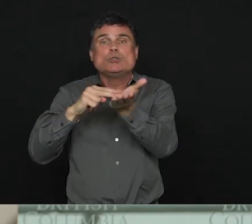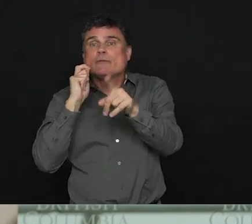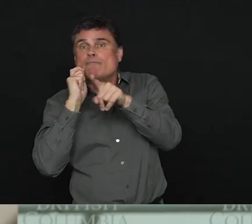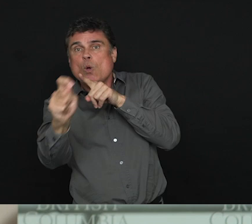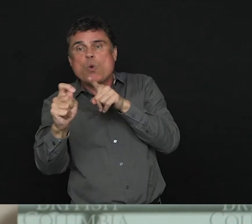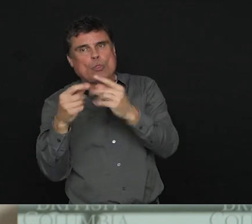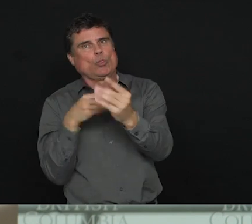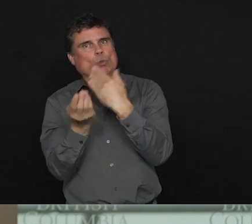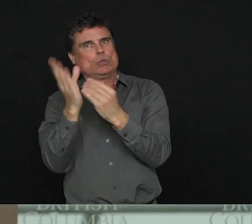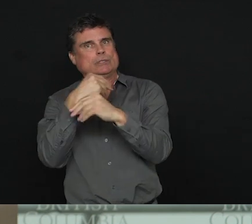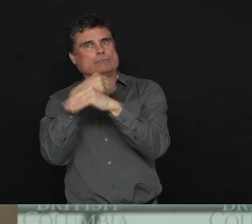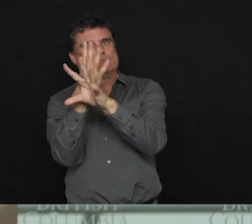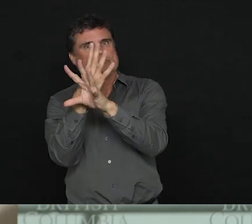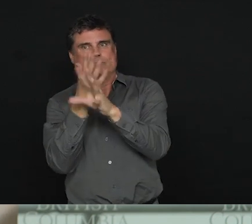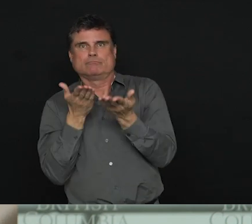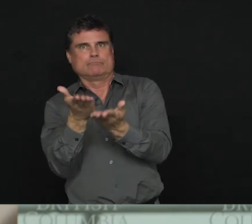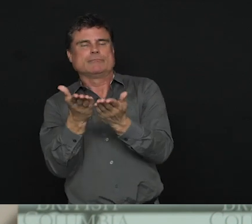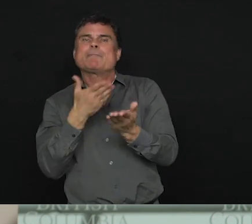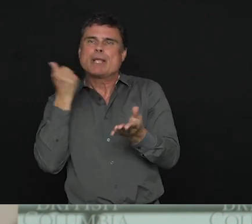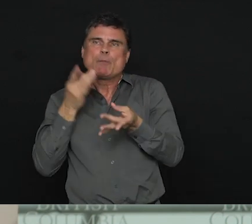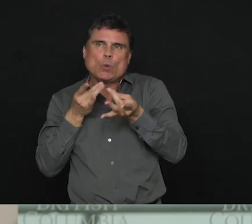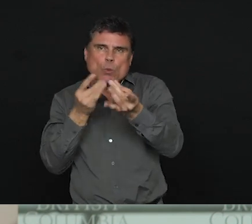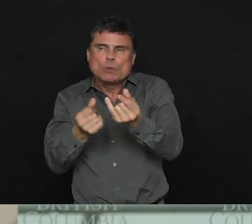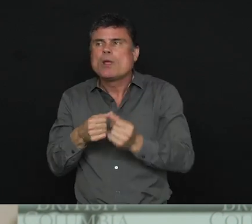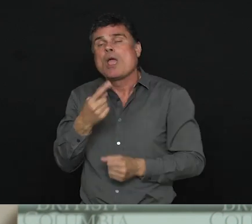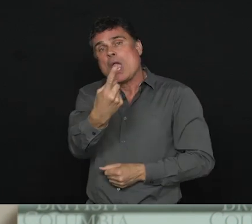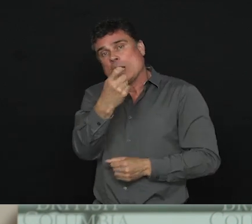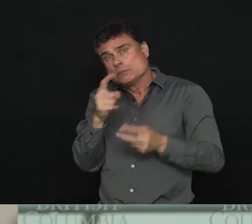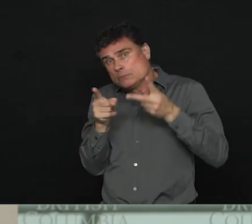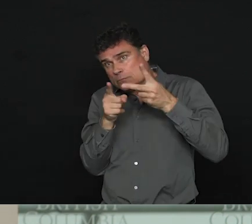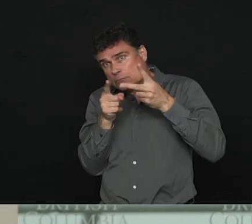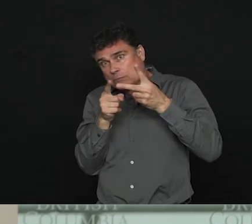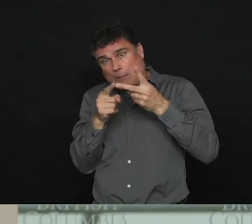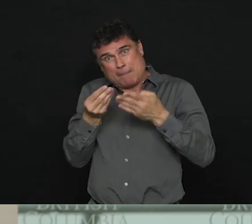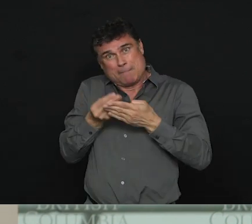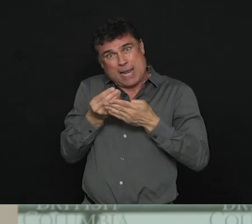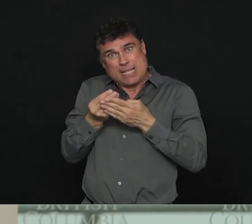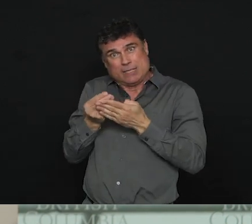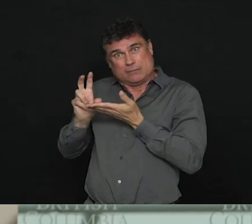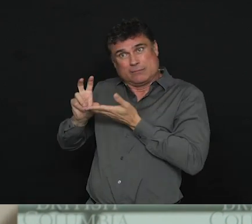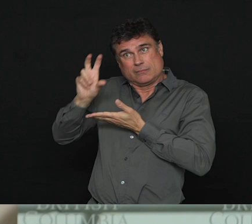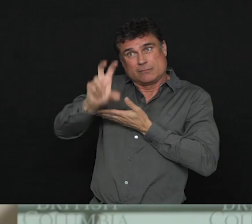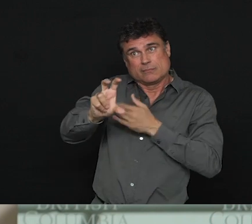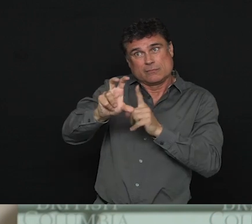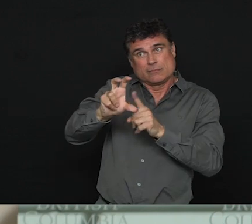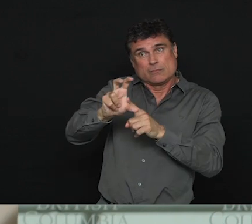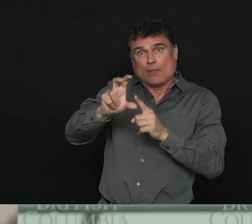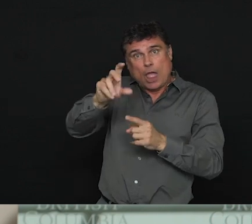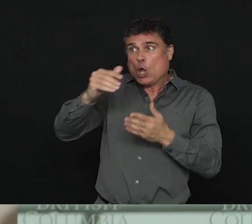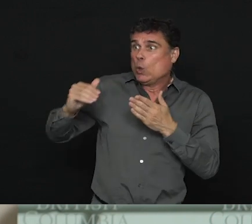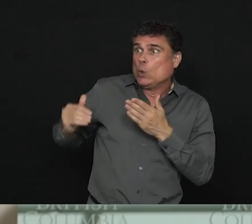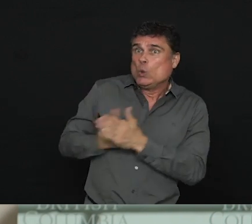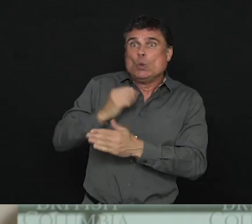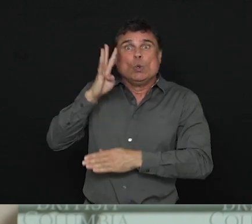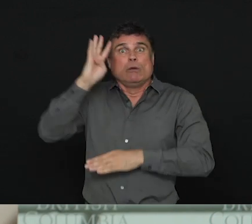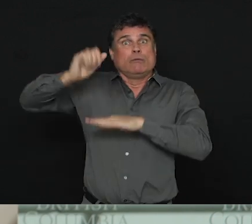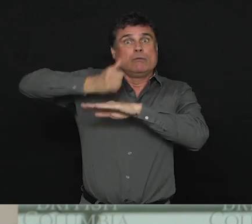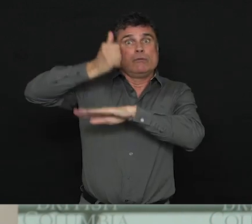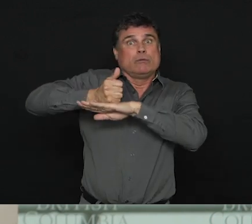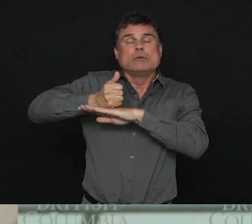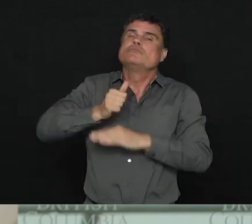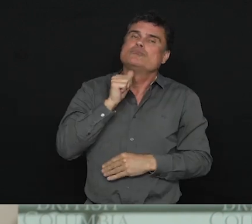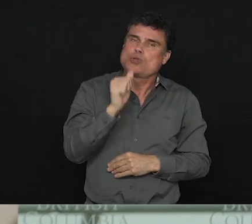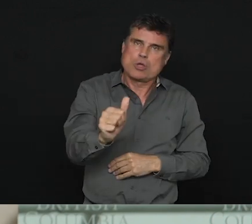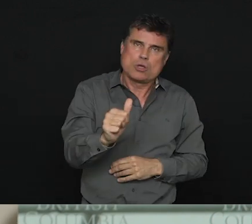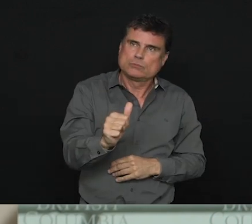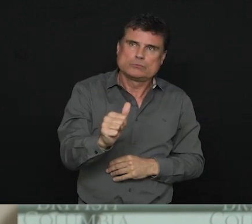needs. You did ask about the funding. This is not new money. This is actually money, existing money that we